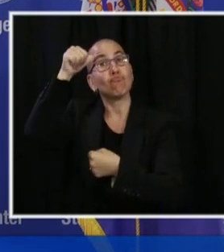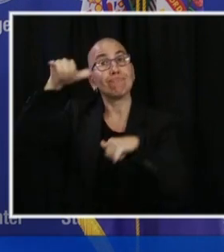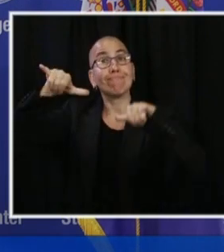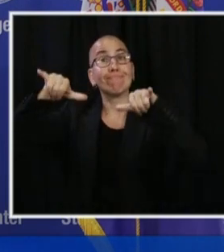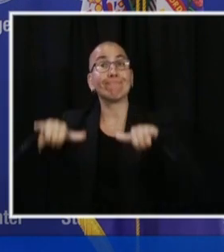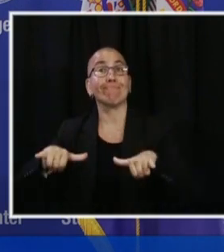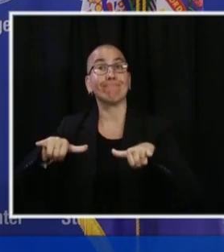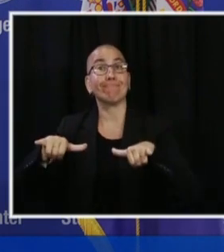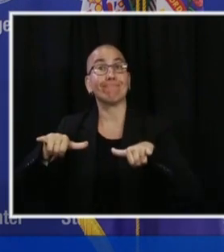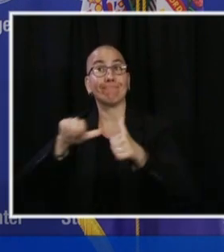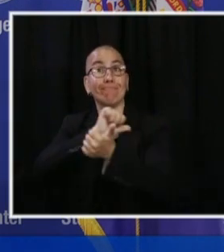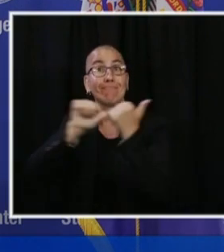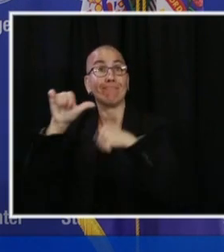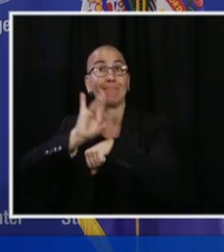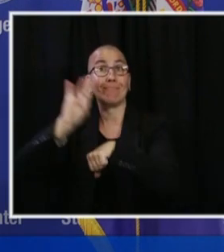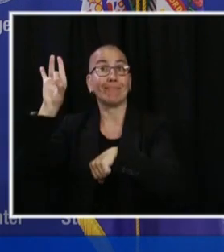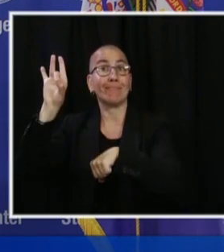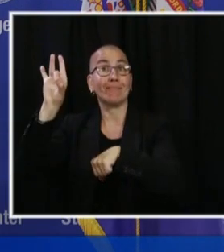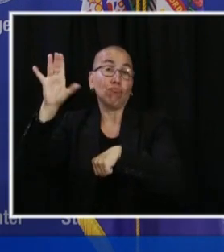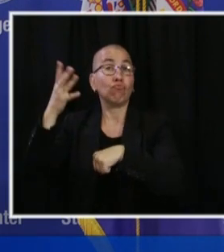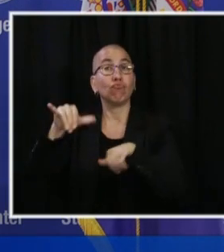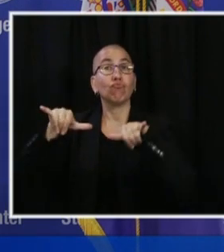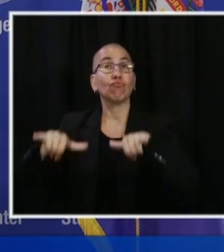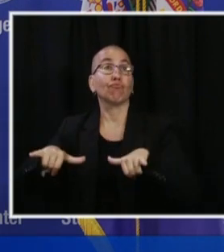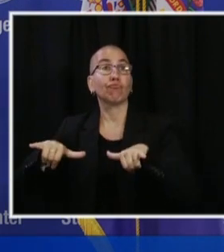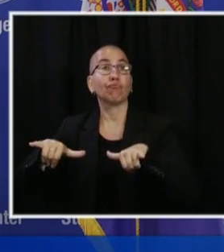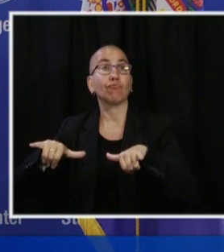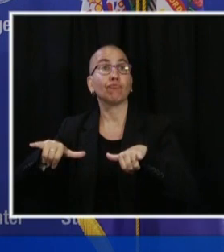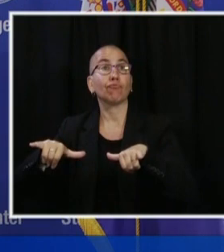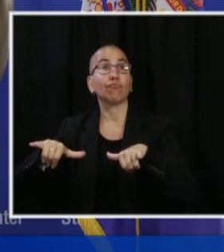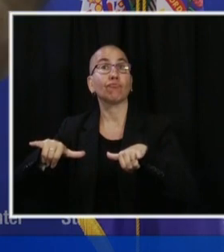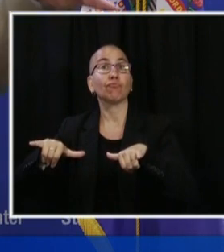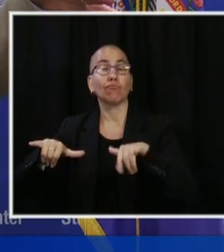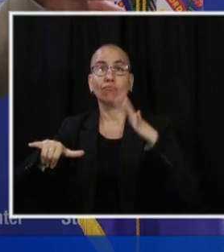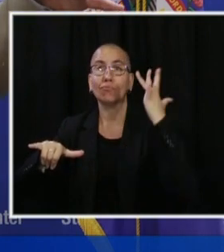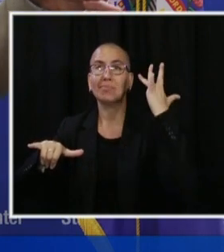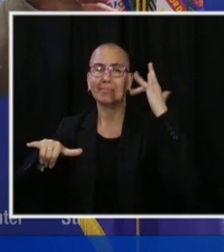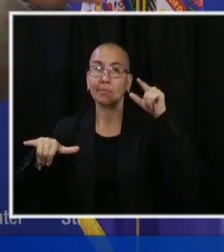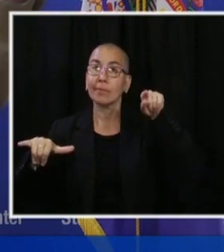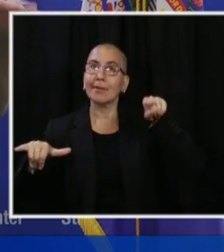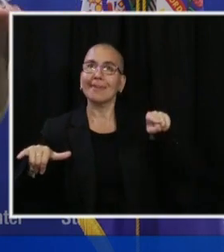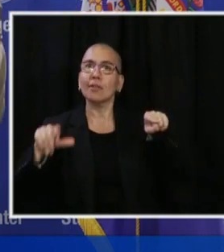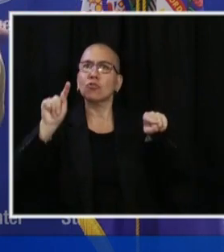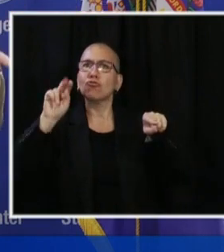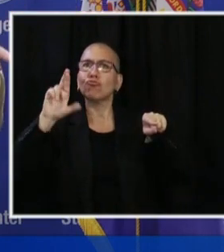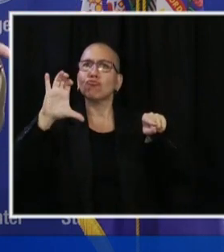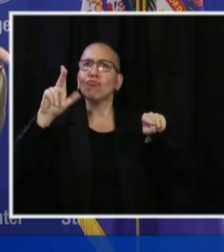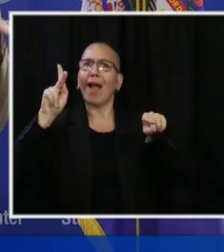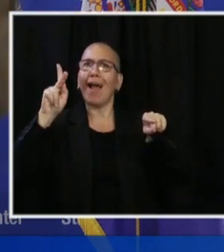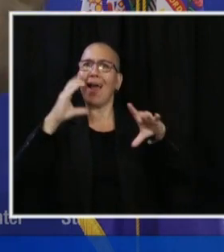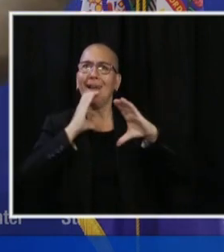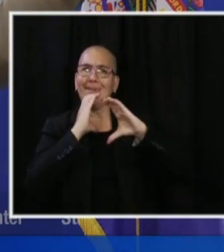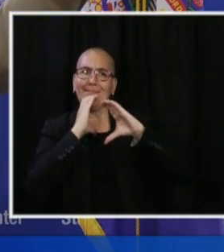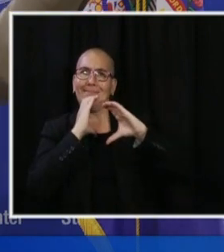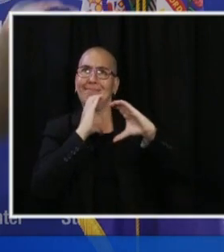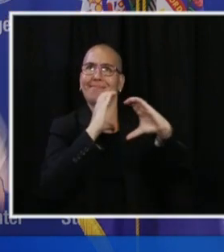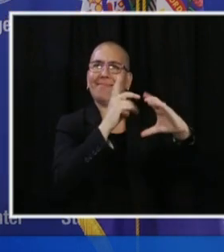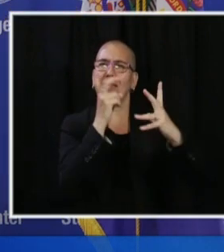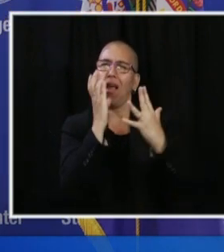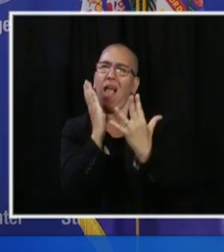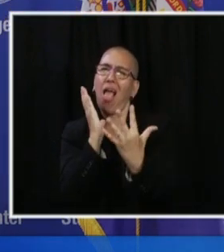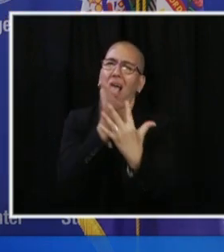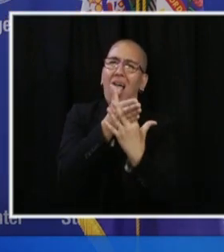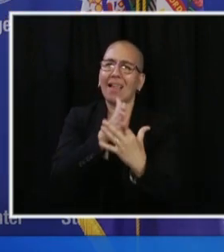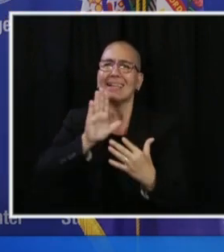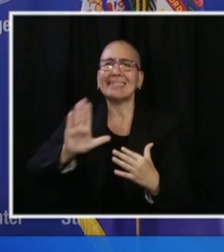the tragic near miss with the truck, it disrupted some of their schedules. Some of them, I think, were very intent on going home and